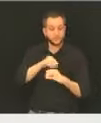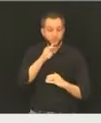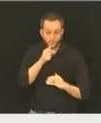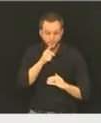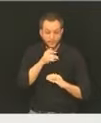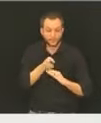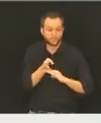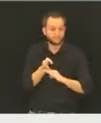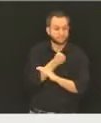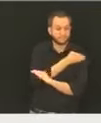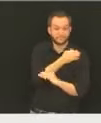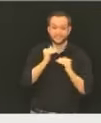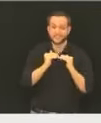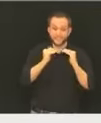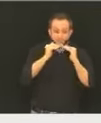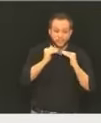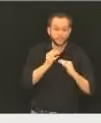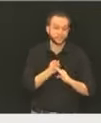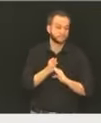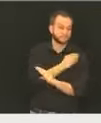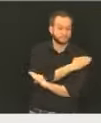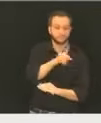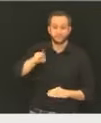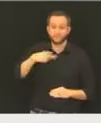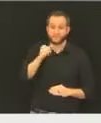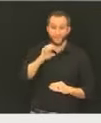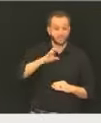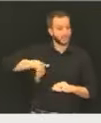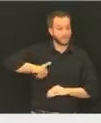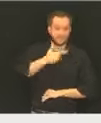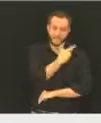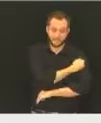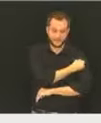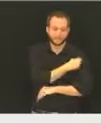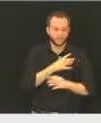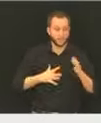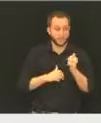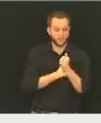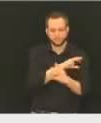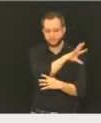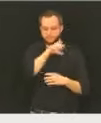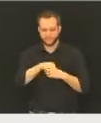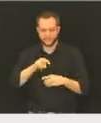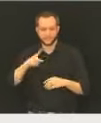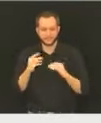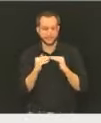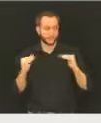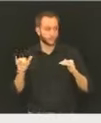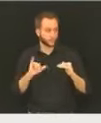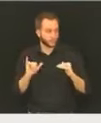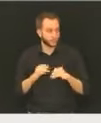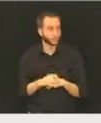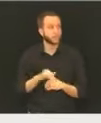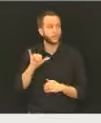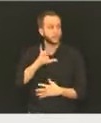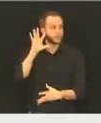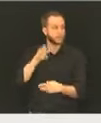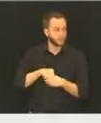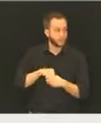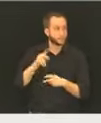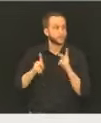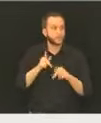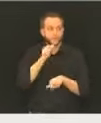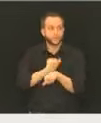and the previous tiers that have not been vaccinated yet. It will include workers in transportation and logistics.